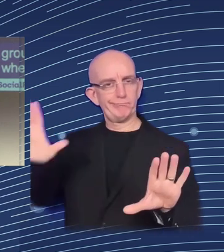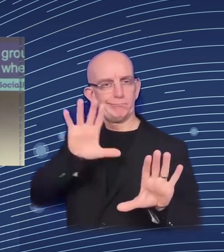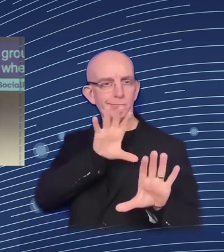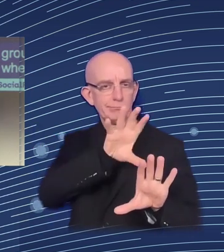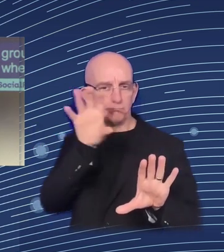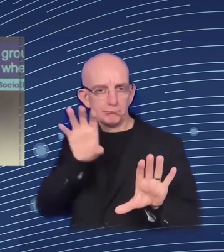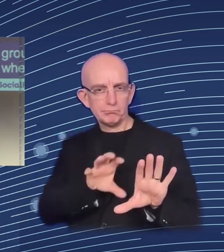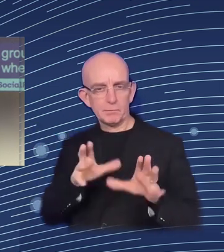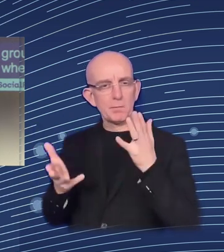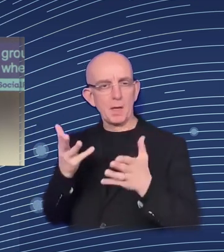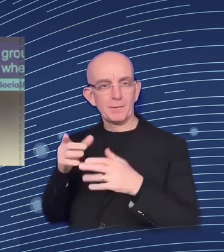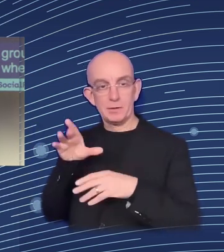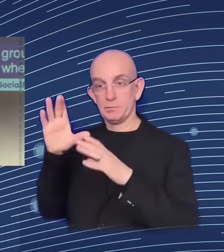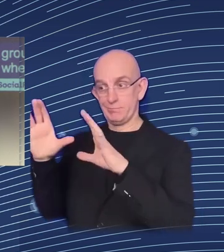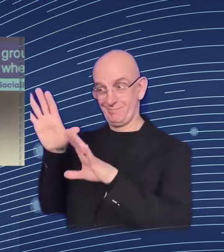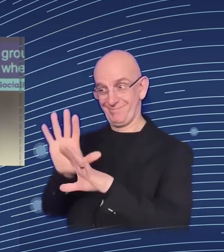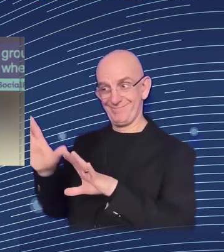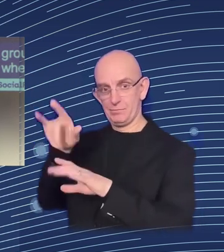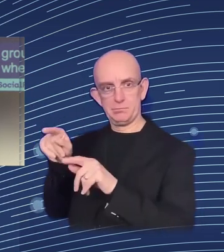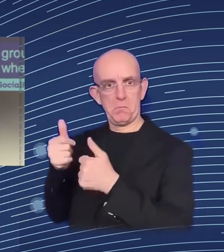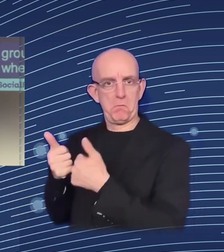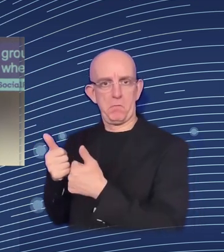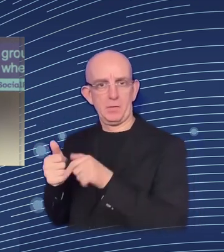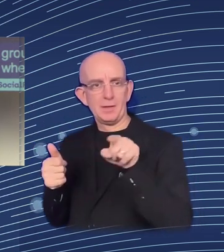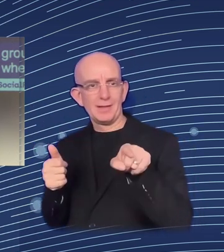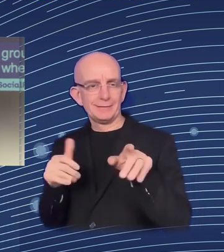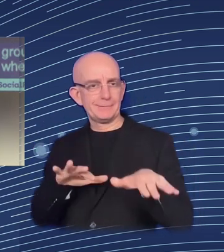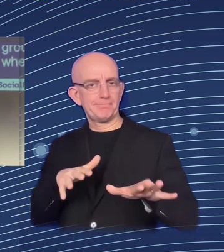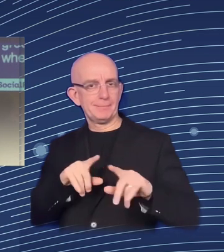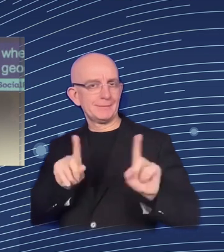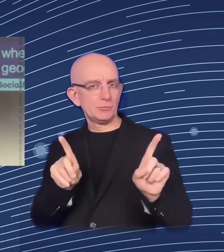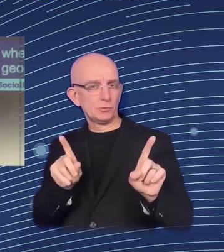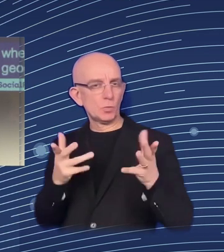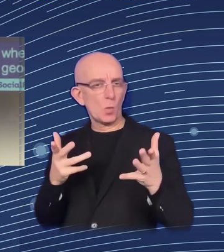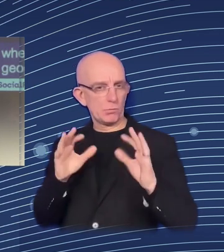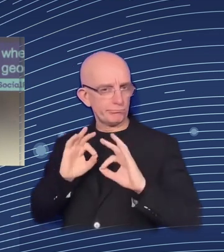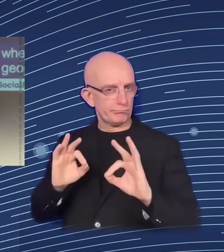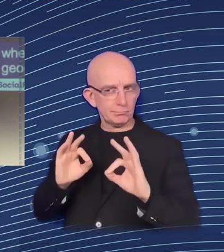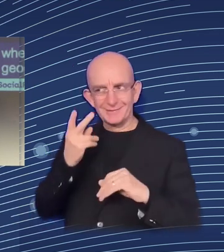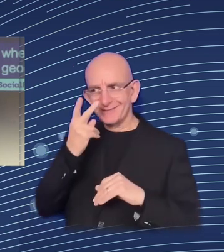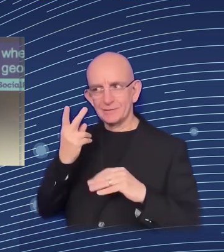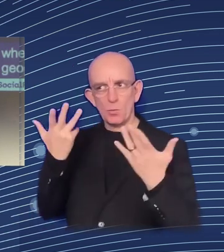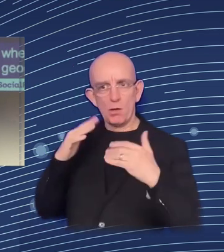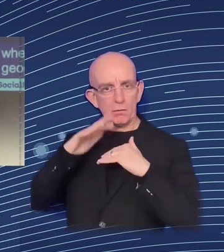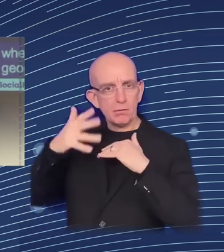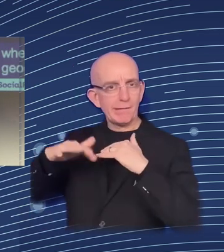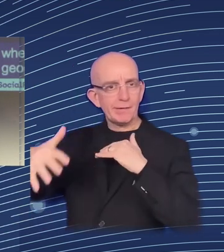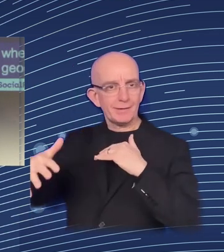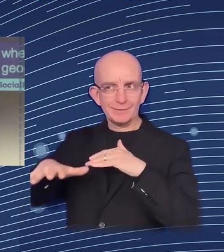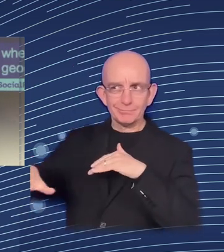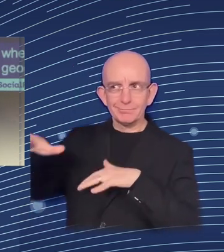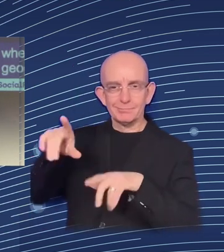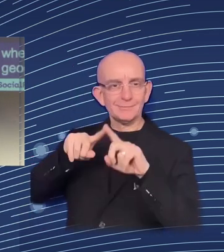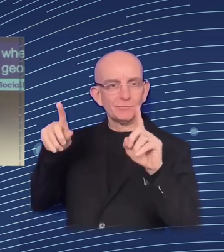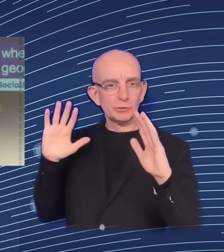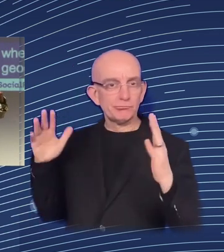employment you have to use? So normally here there are like two types of data. The first is social security data. And it's